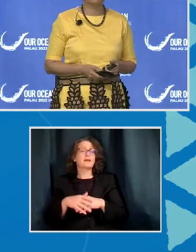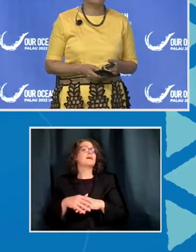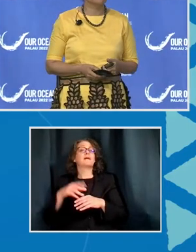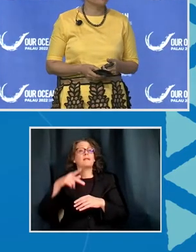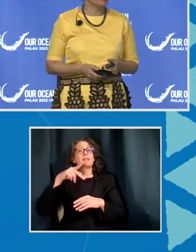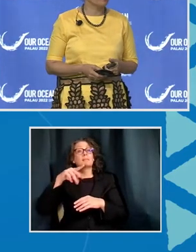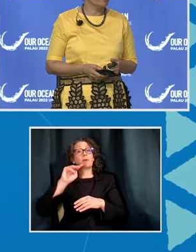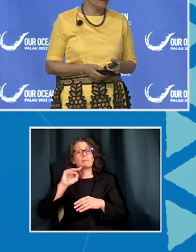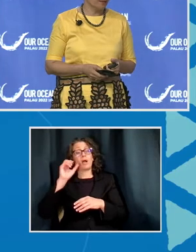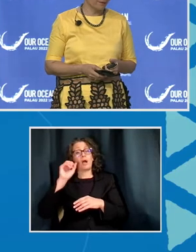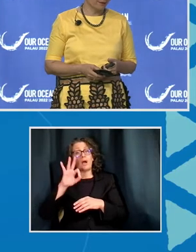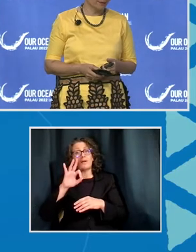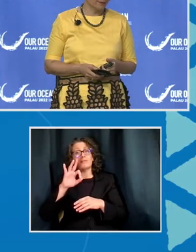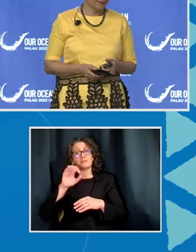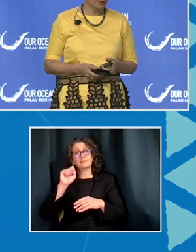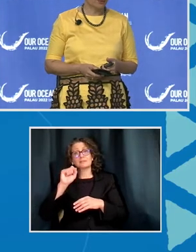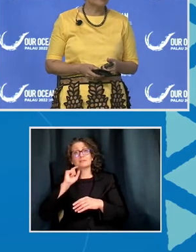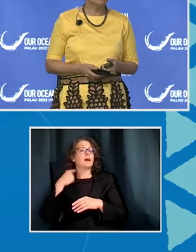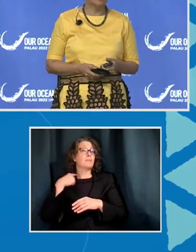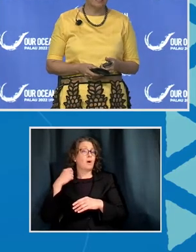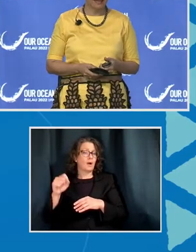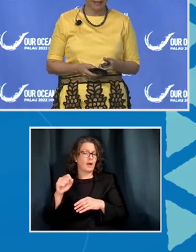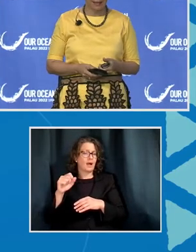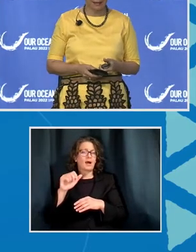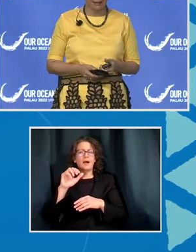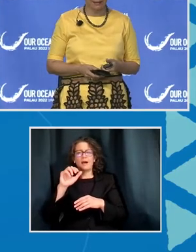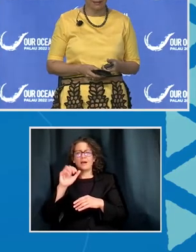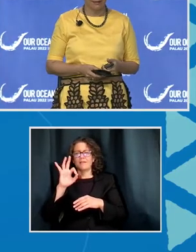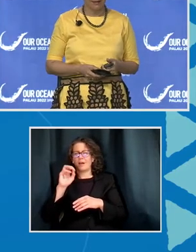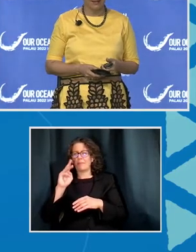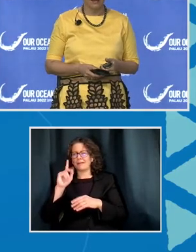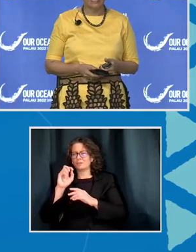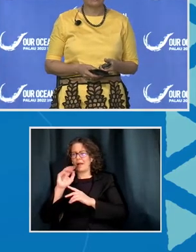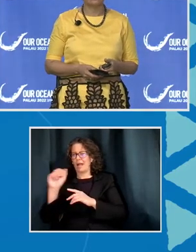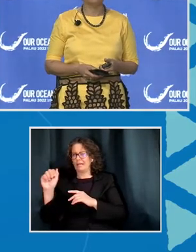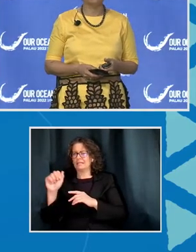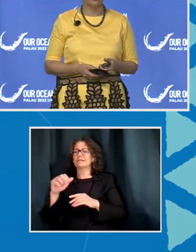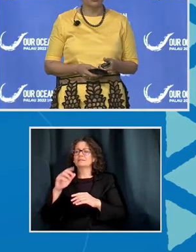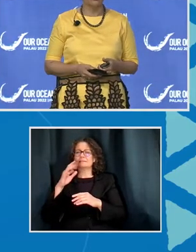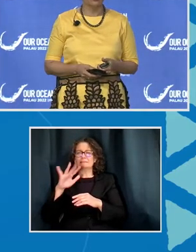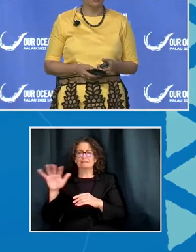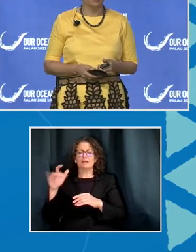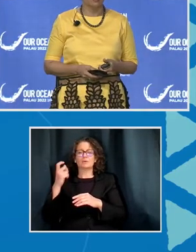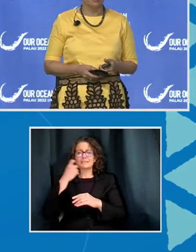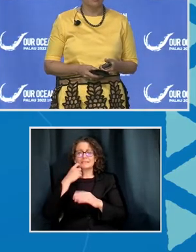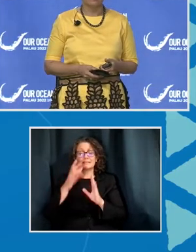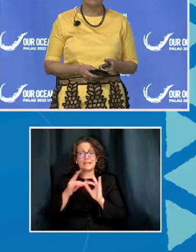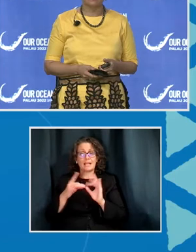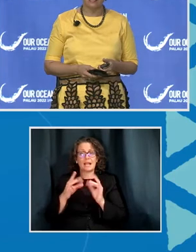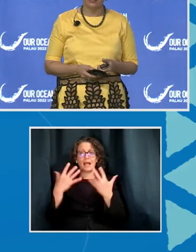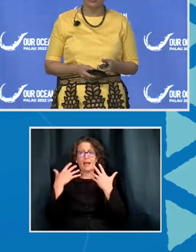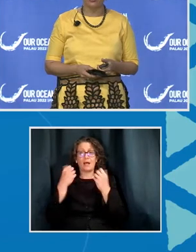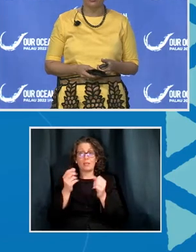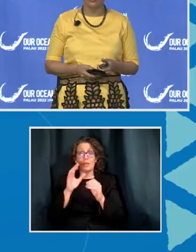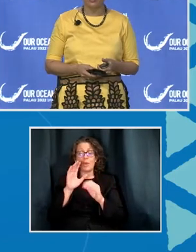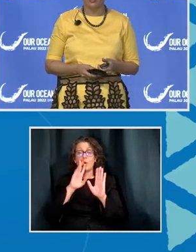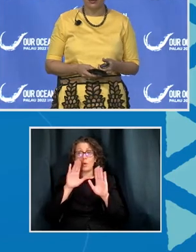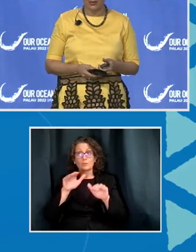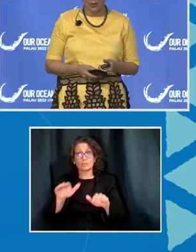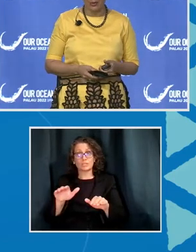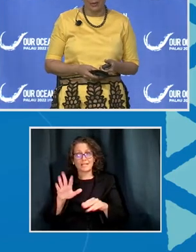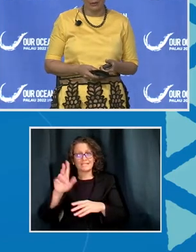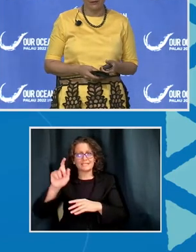Honorable Fiamme Naomi Mata'atha, recently stated, A healthy ocean is essential